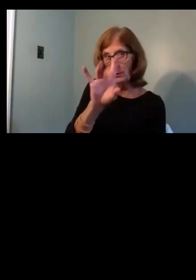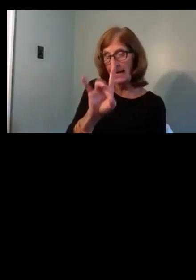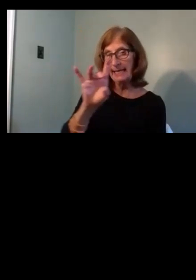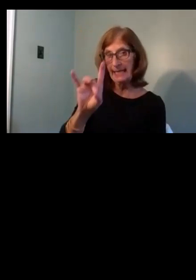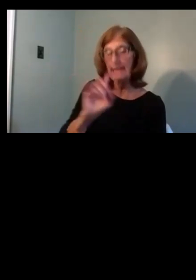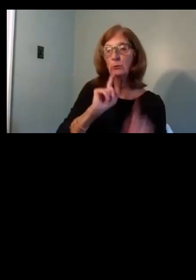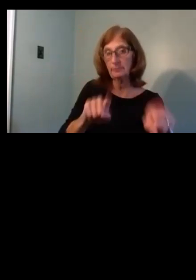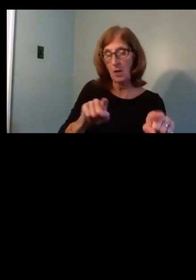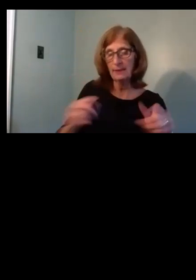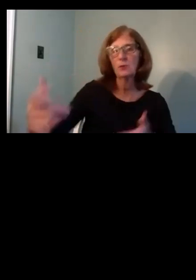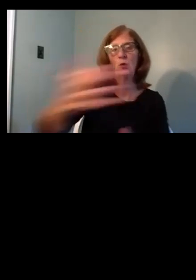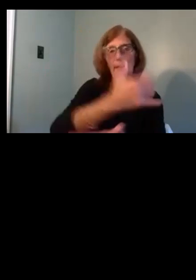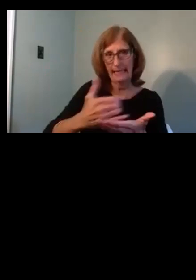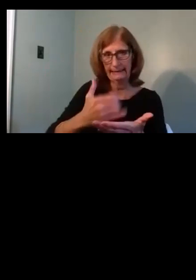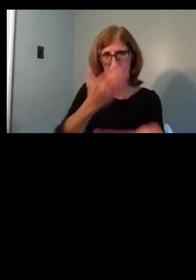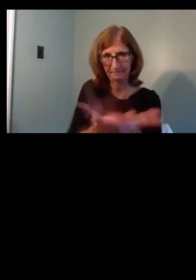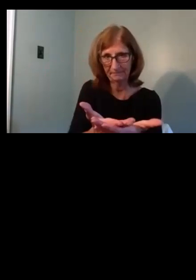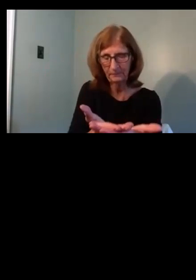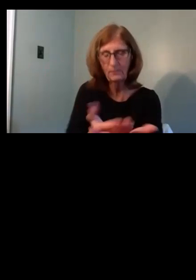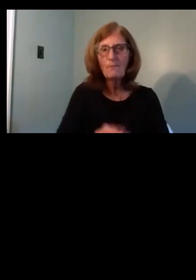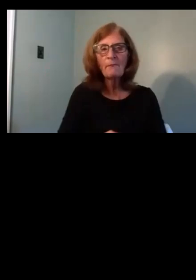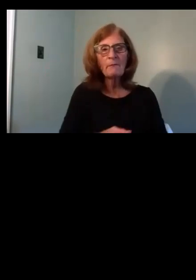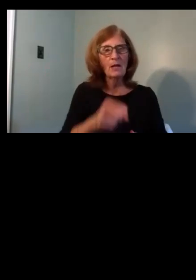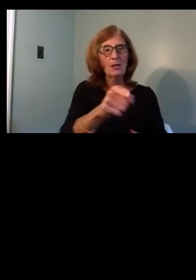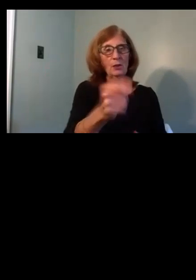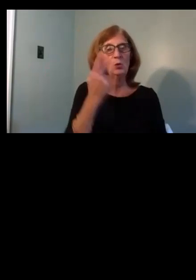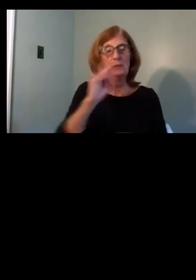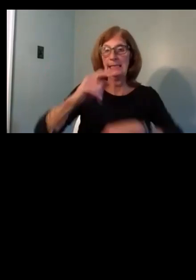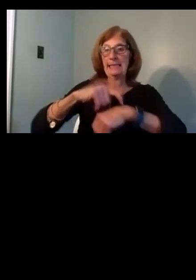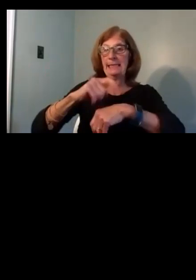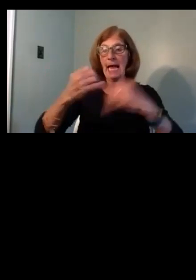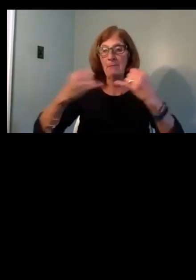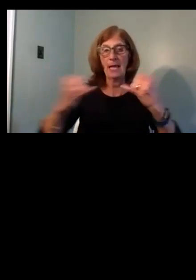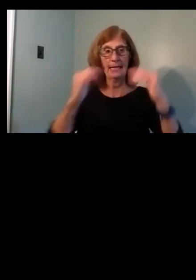collected. So, as you can see in the timeline, um,